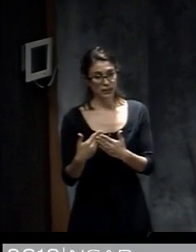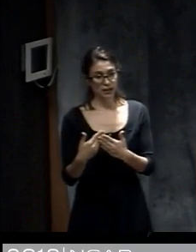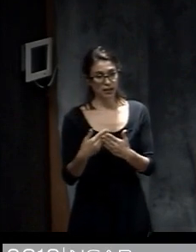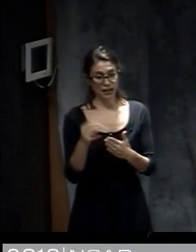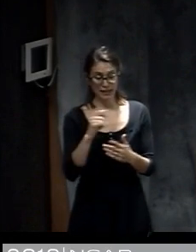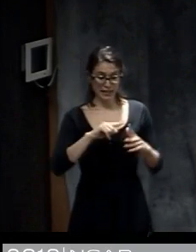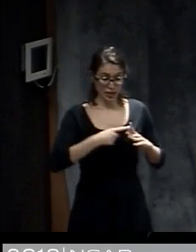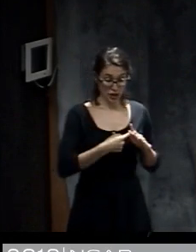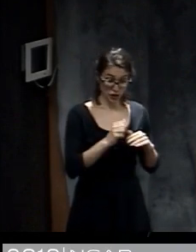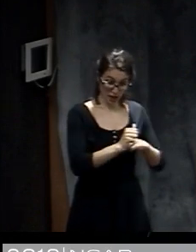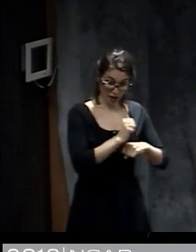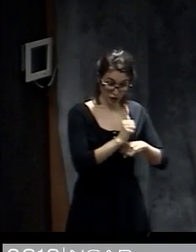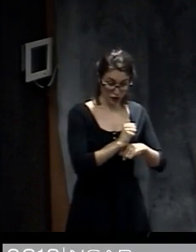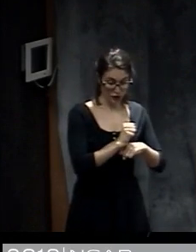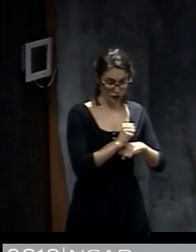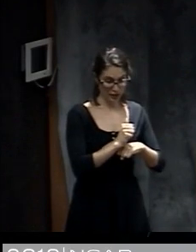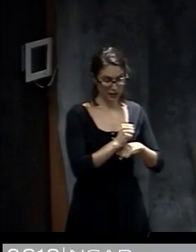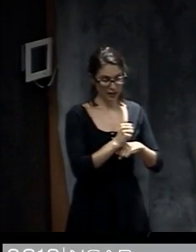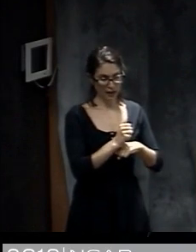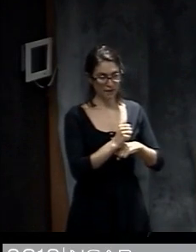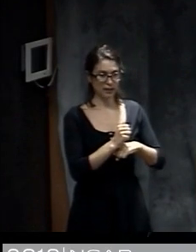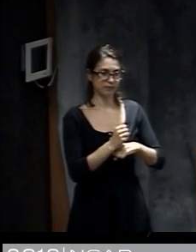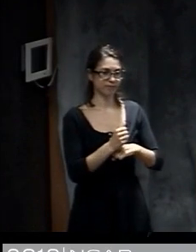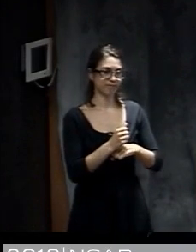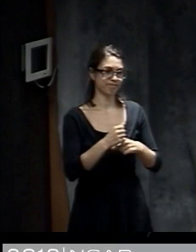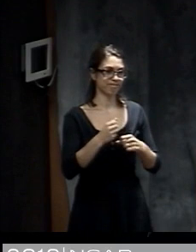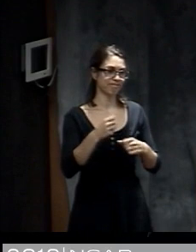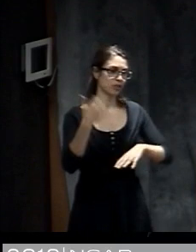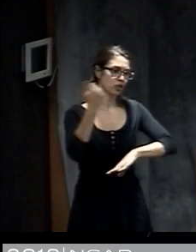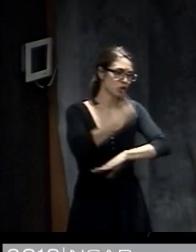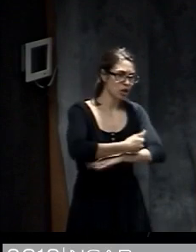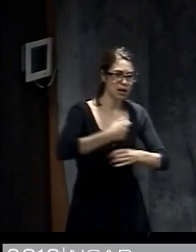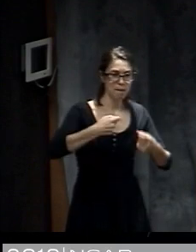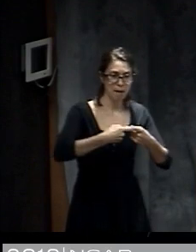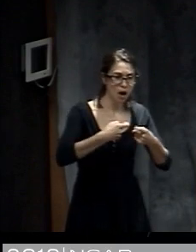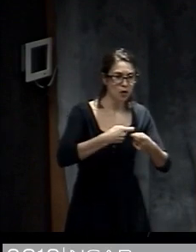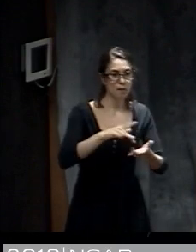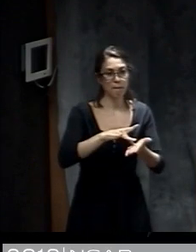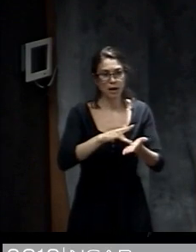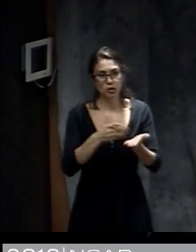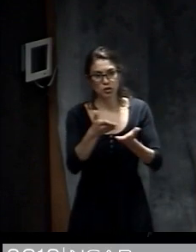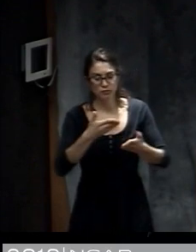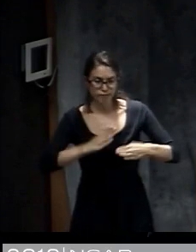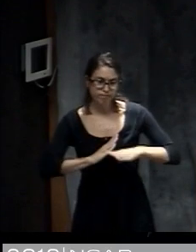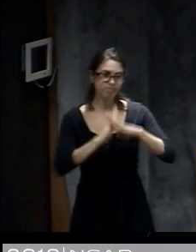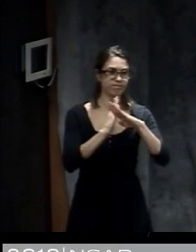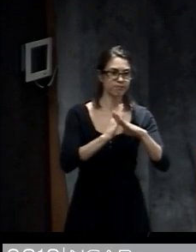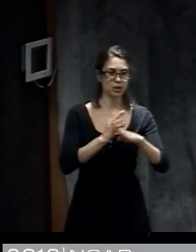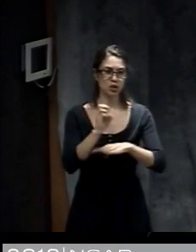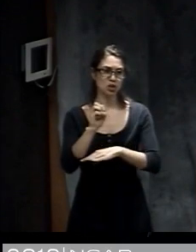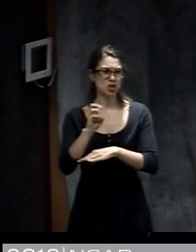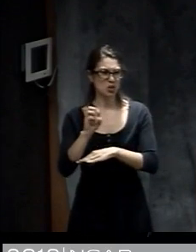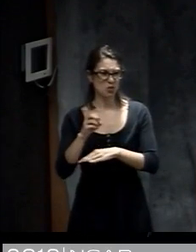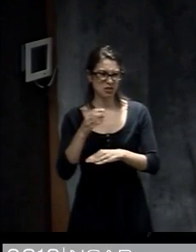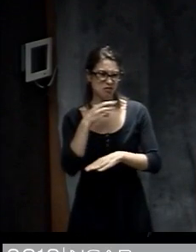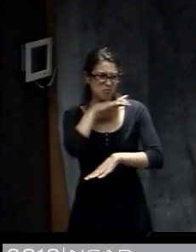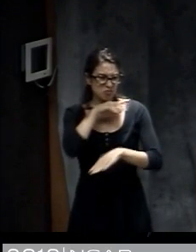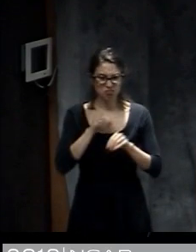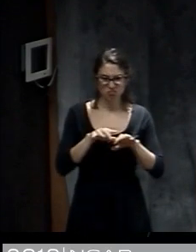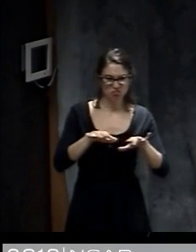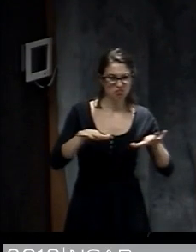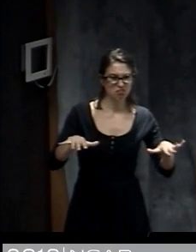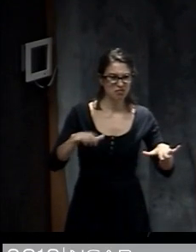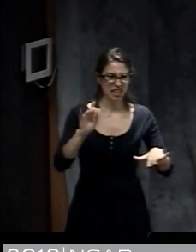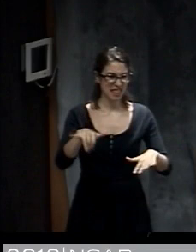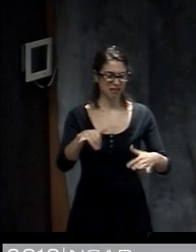that cause disruption to power, transportation, communication, medical services, sewers, water supply, all those kinds of other things, all that